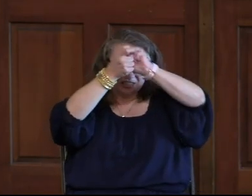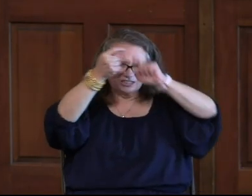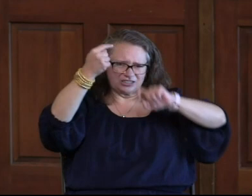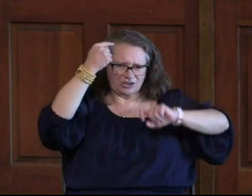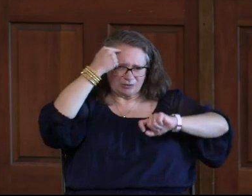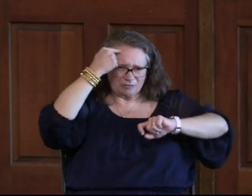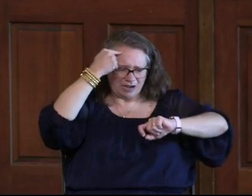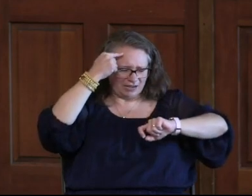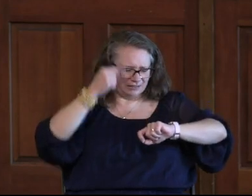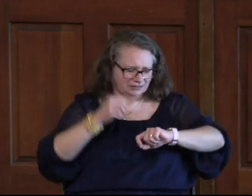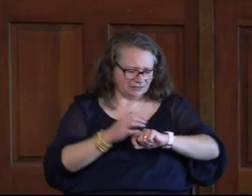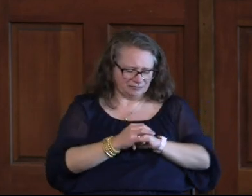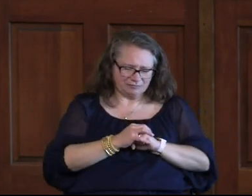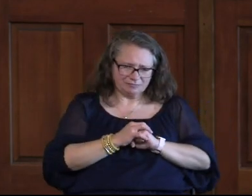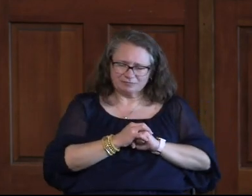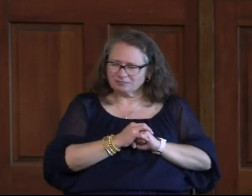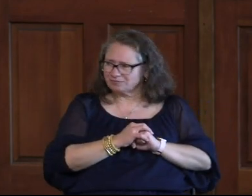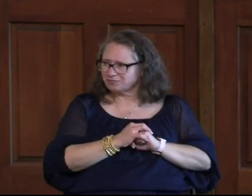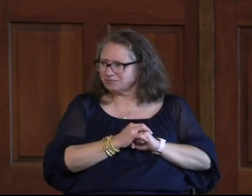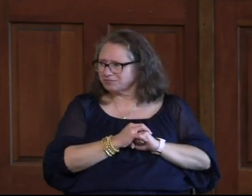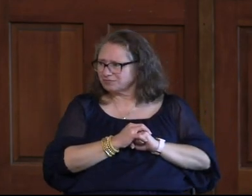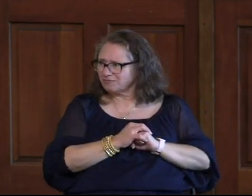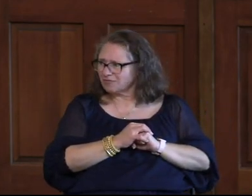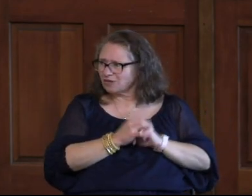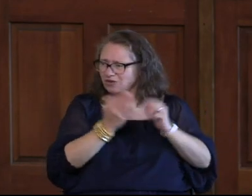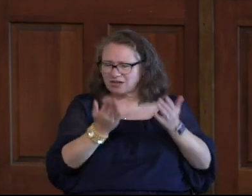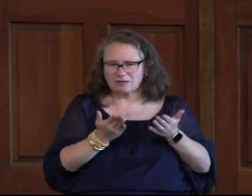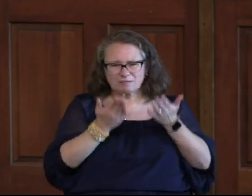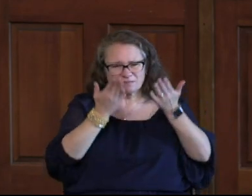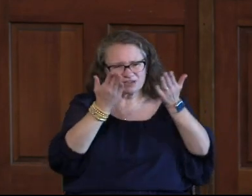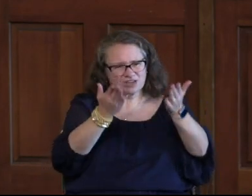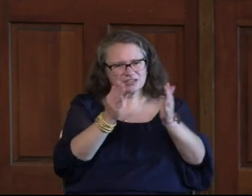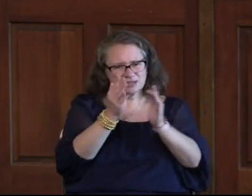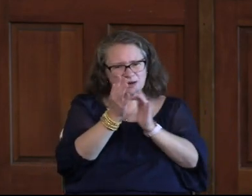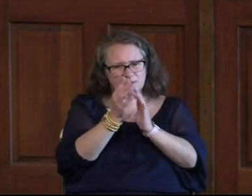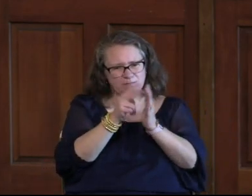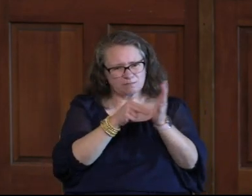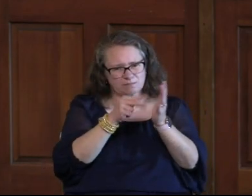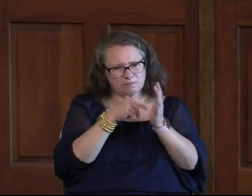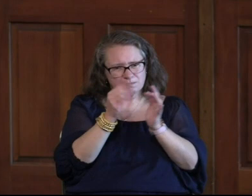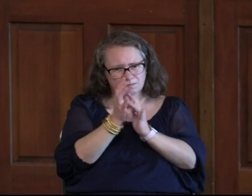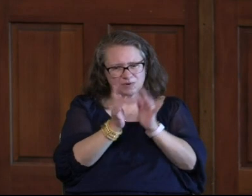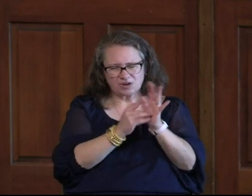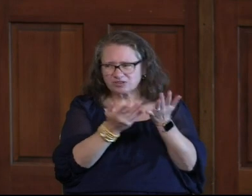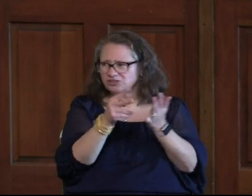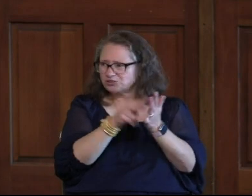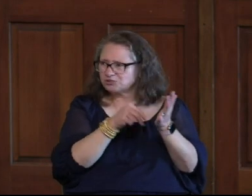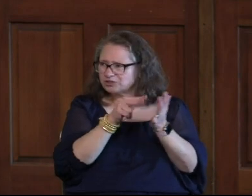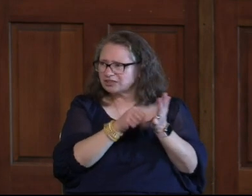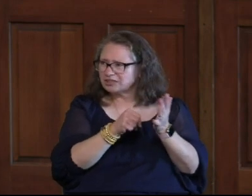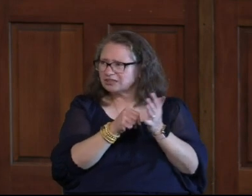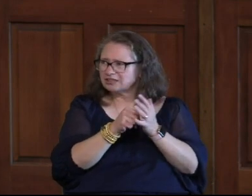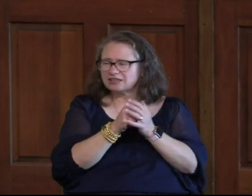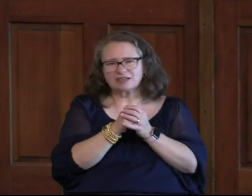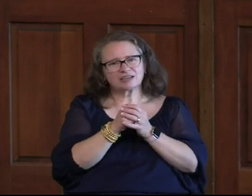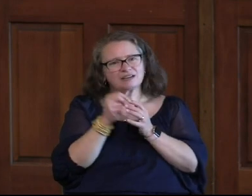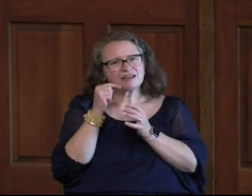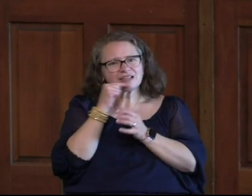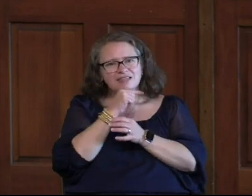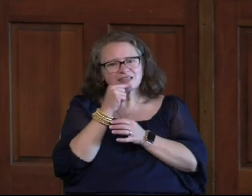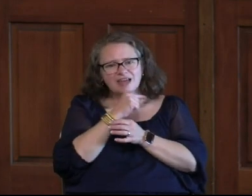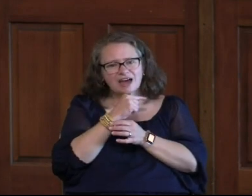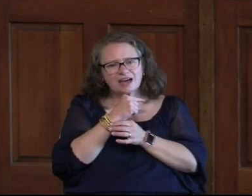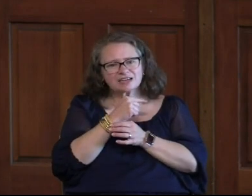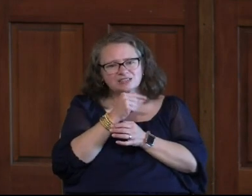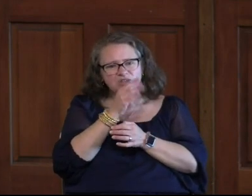you Before we Read our Scripture Just a Little Book Recommendation And here's A book Recommendation Lies That Women